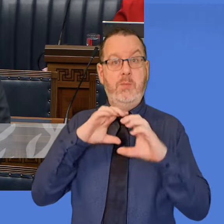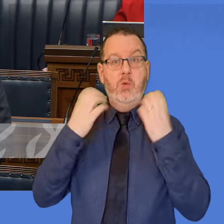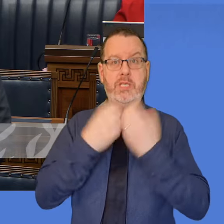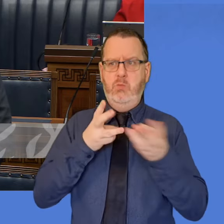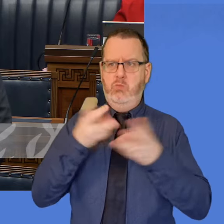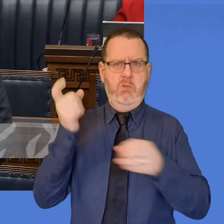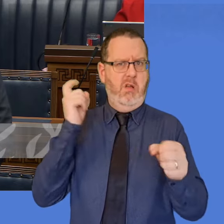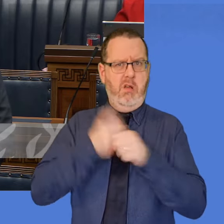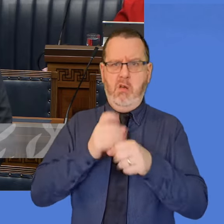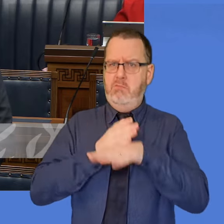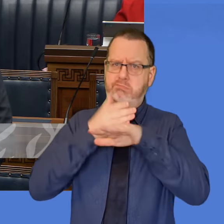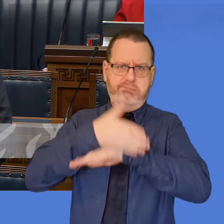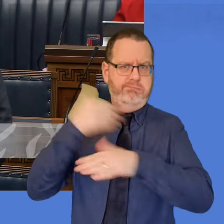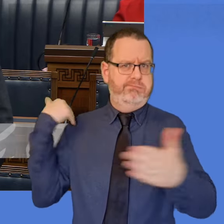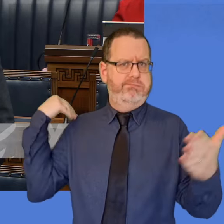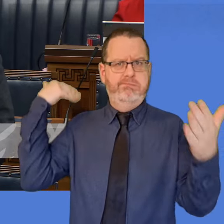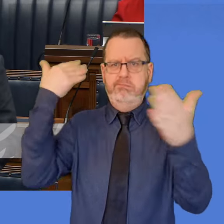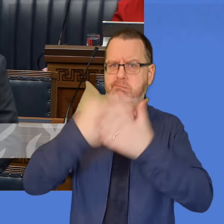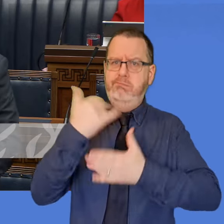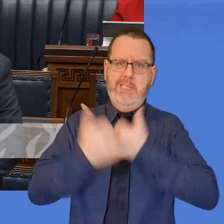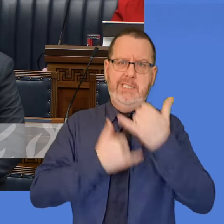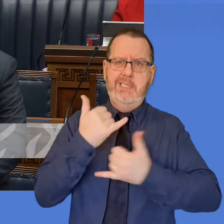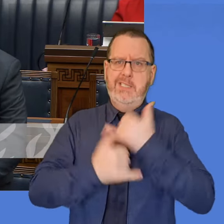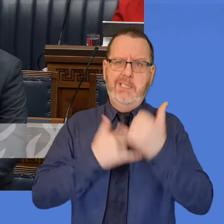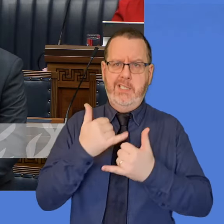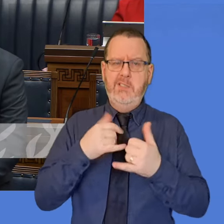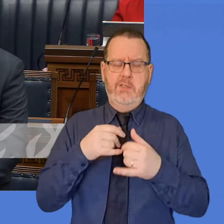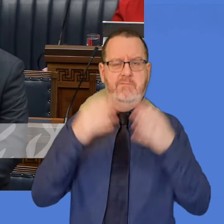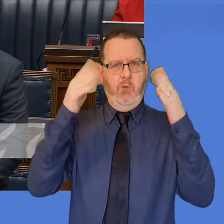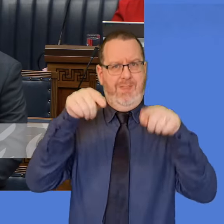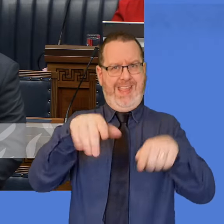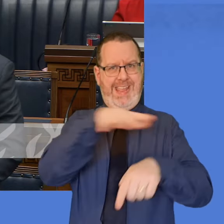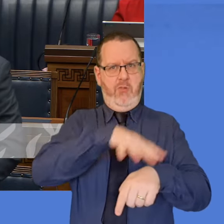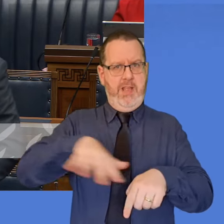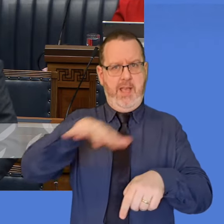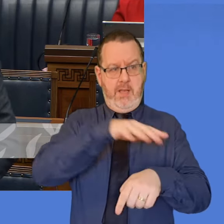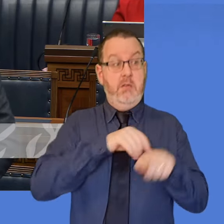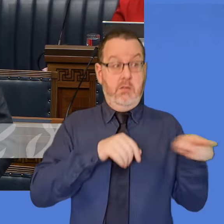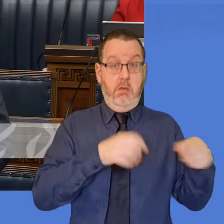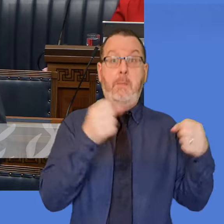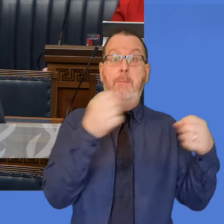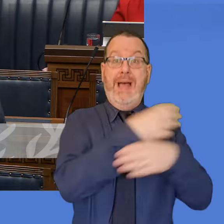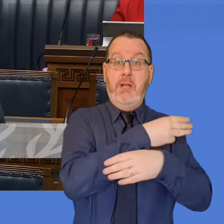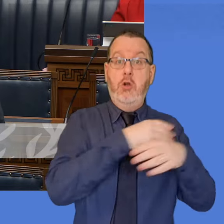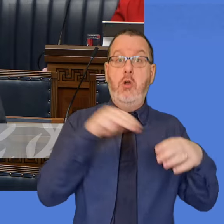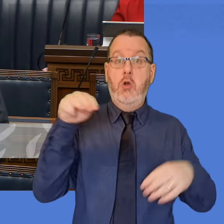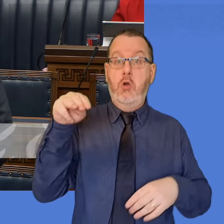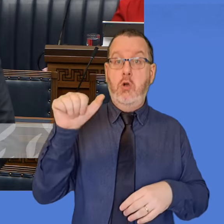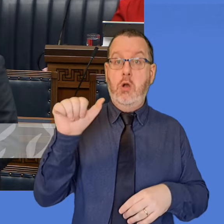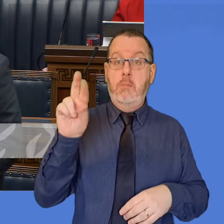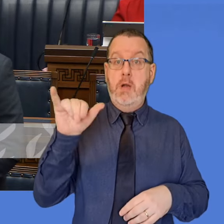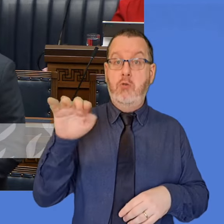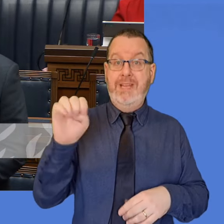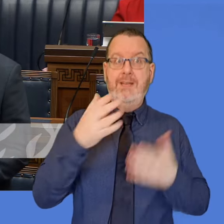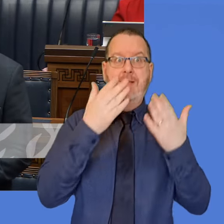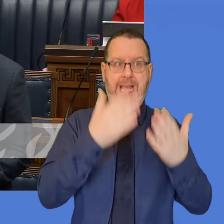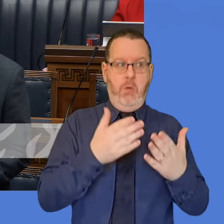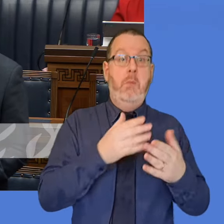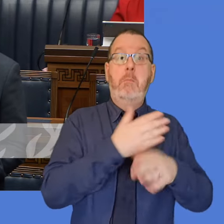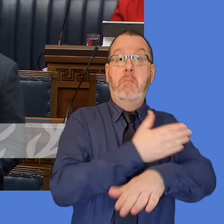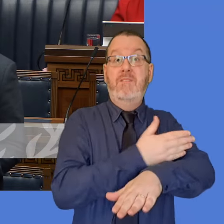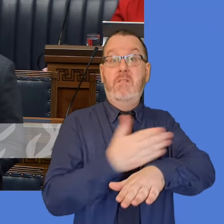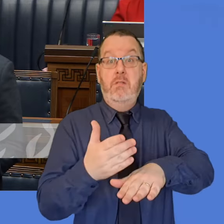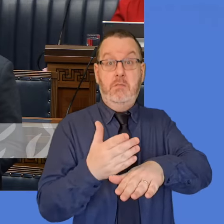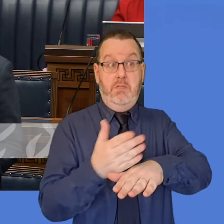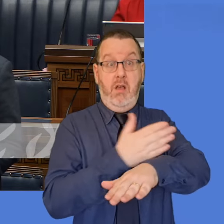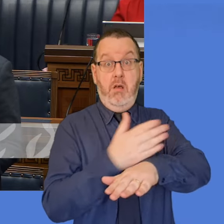the Department The Bangor Marine team is currently working through the pre-commencement planning conditions and in tandem